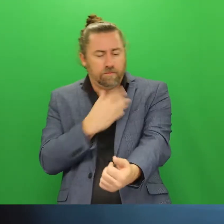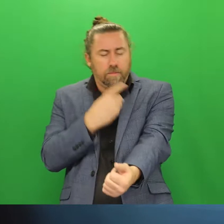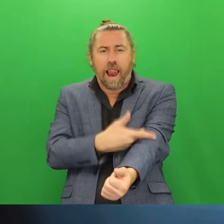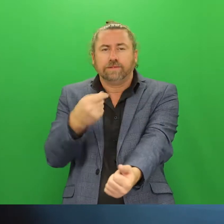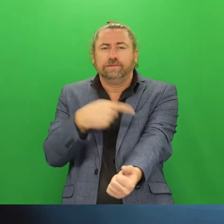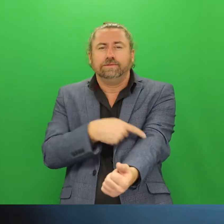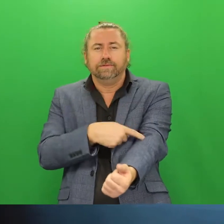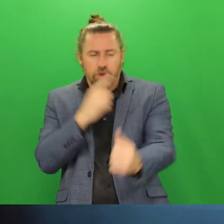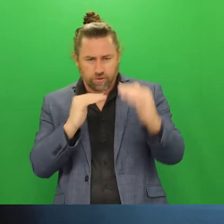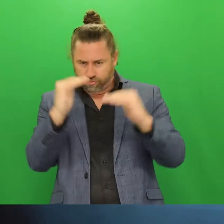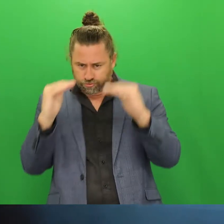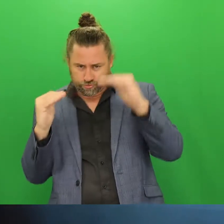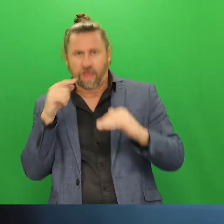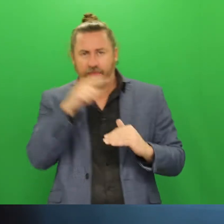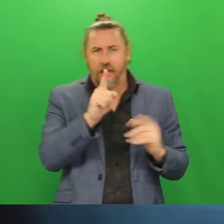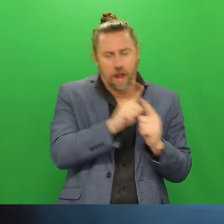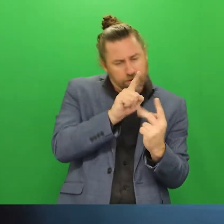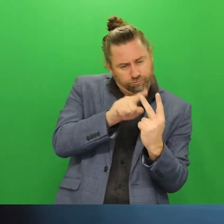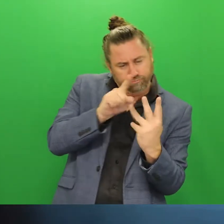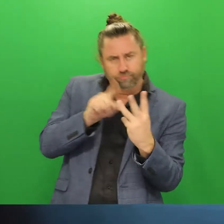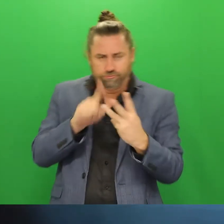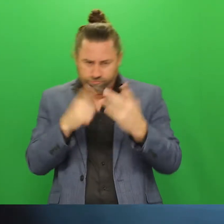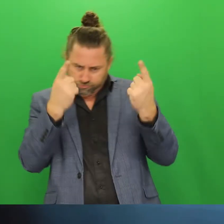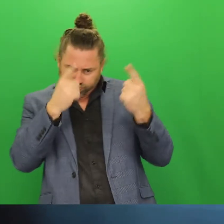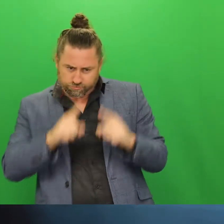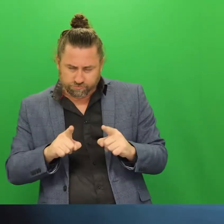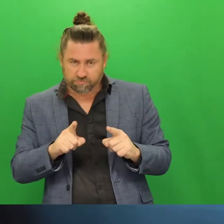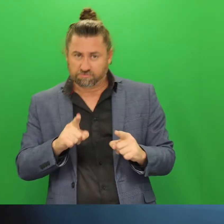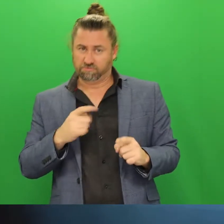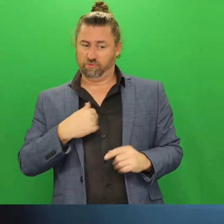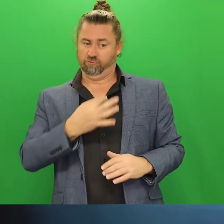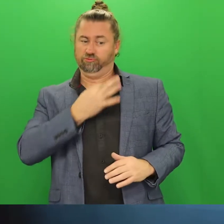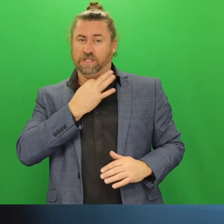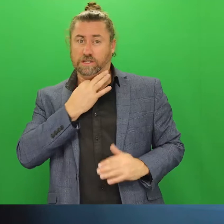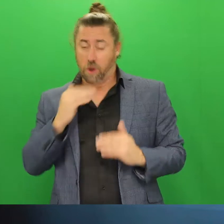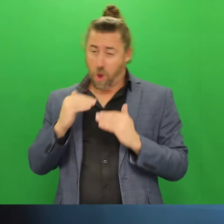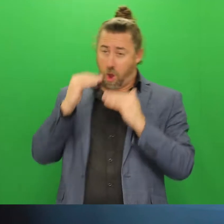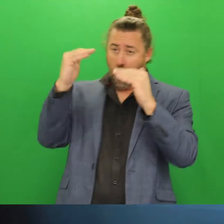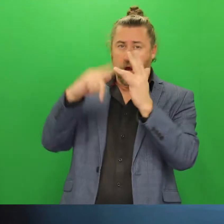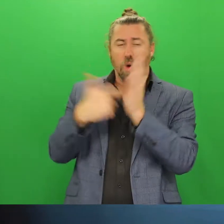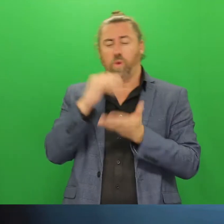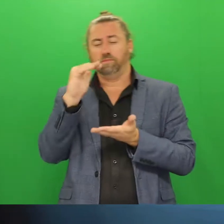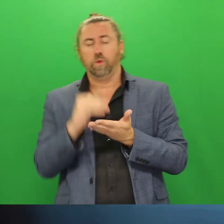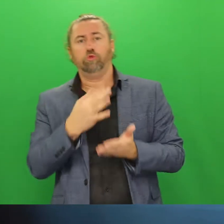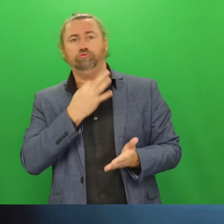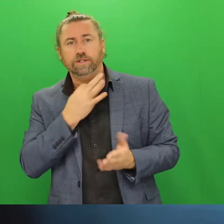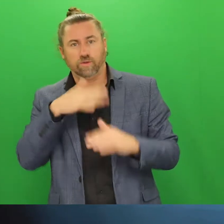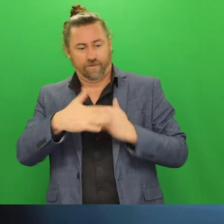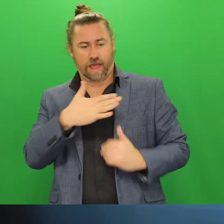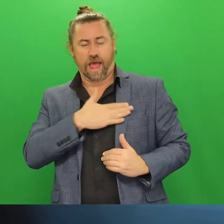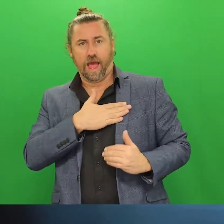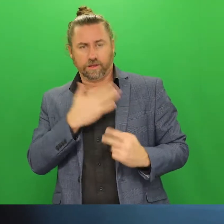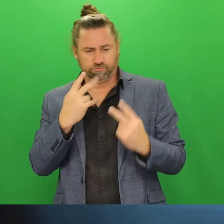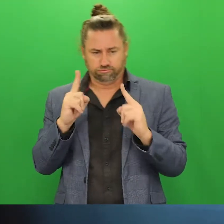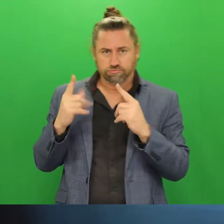helps inform an overall picture of your risk from heart-related conditions. Based on that, the GP will be